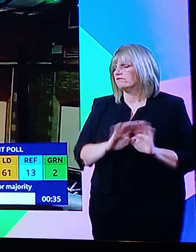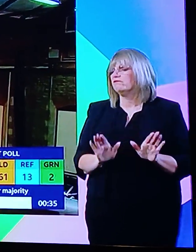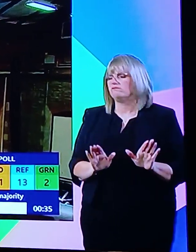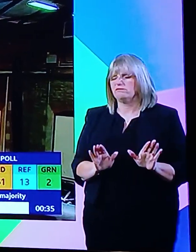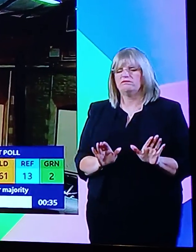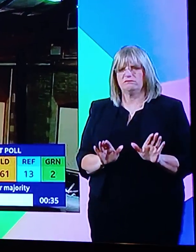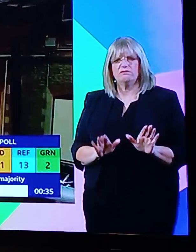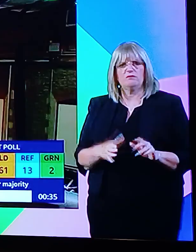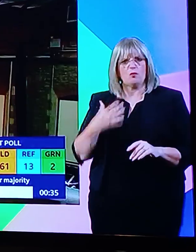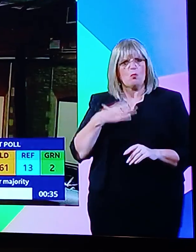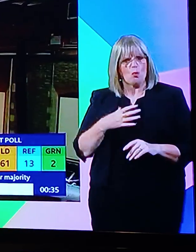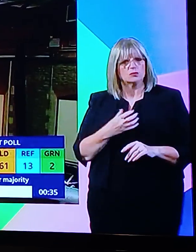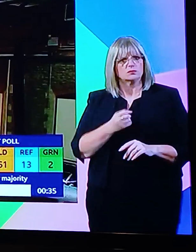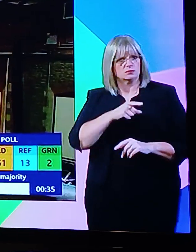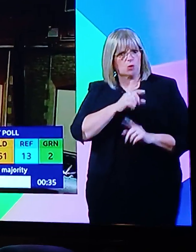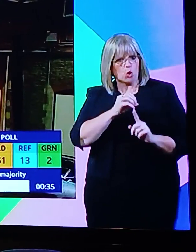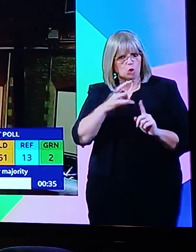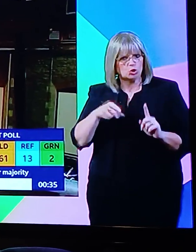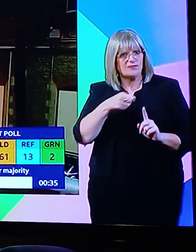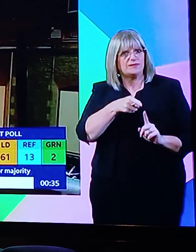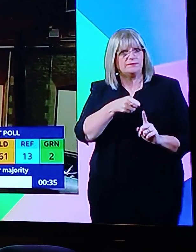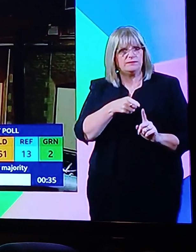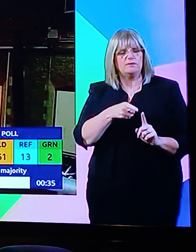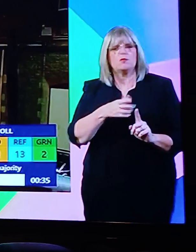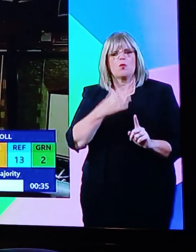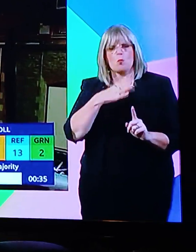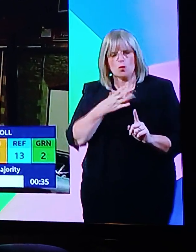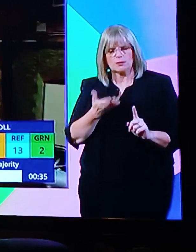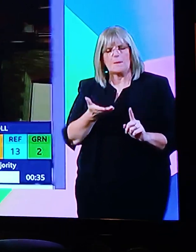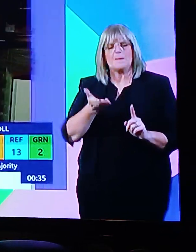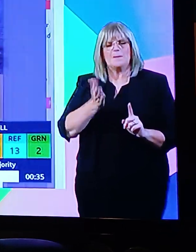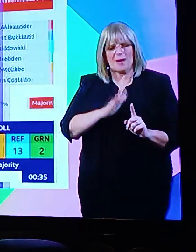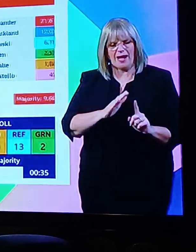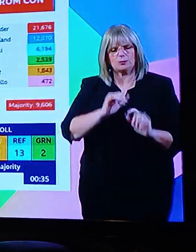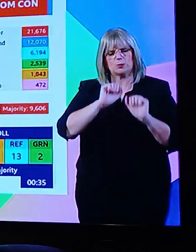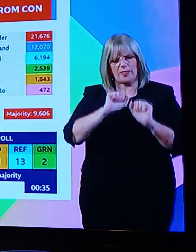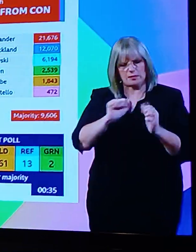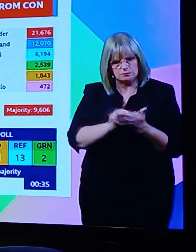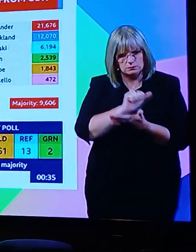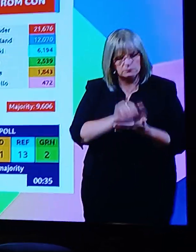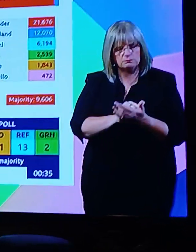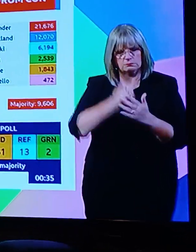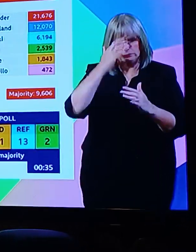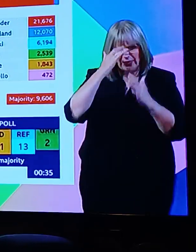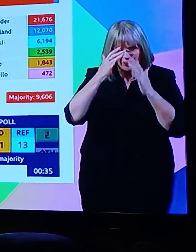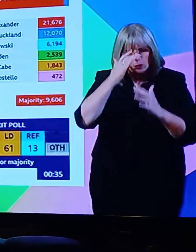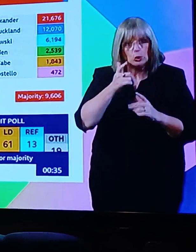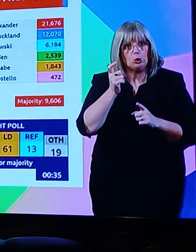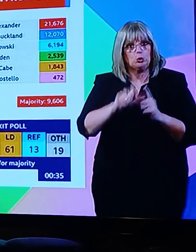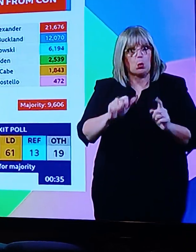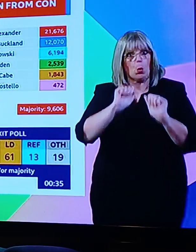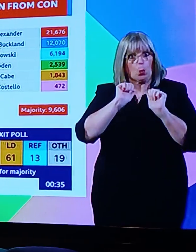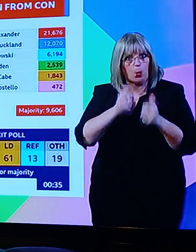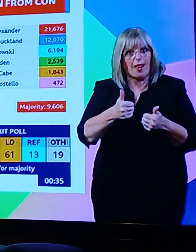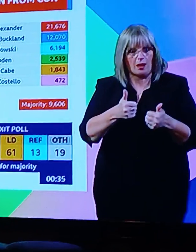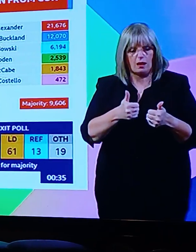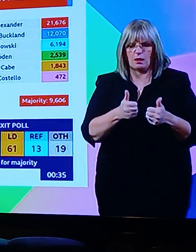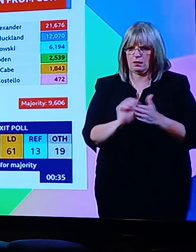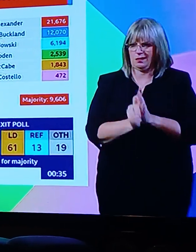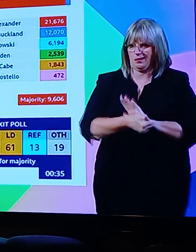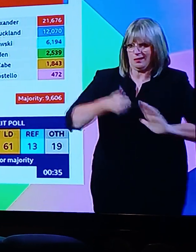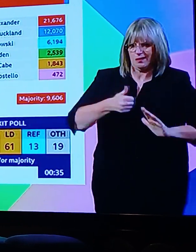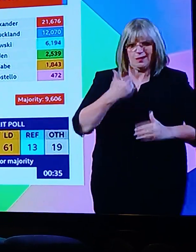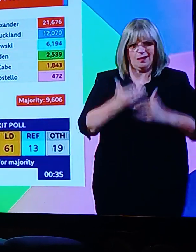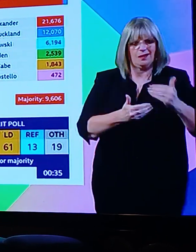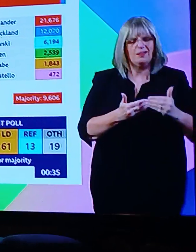Conservative Party to get back... Why don't you just become part of the Labour Party, my friend? ...and be incompetent, not... Or join the